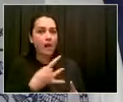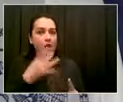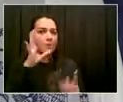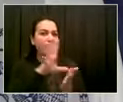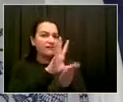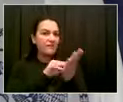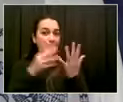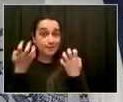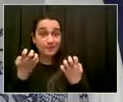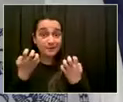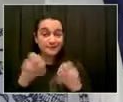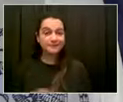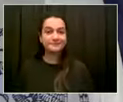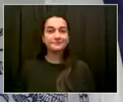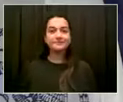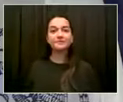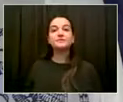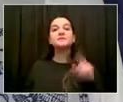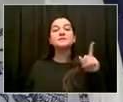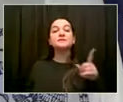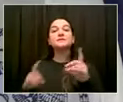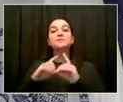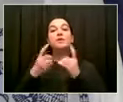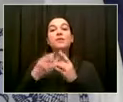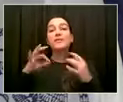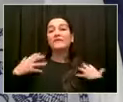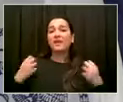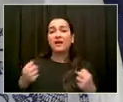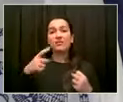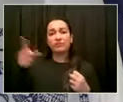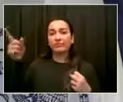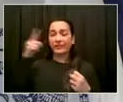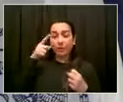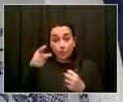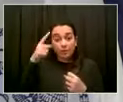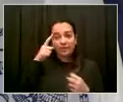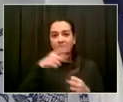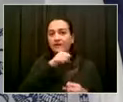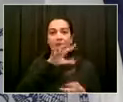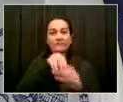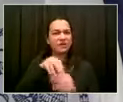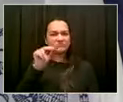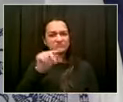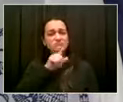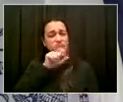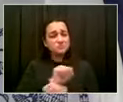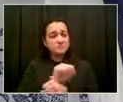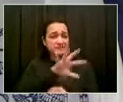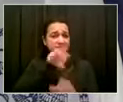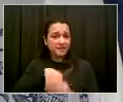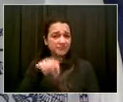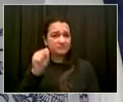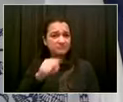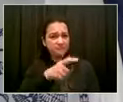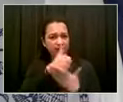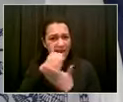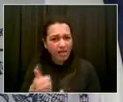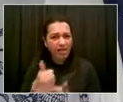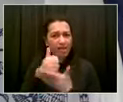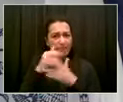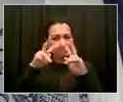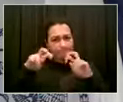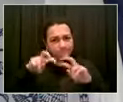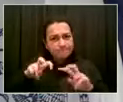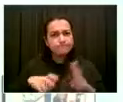something the Health Department saw and liked and approved of, and it did not happen before we came along. With that, I turn to Dr.